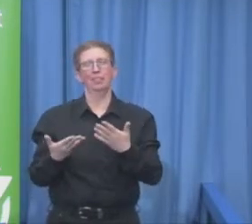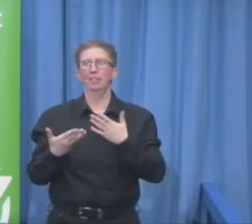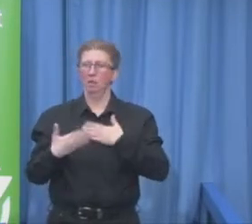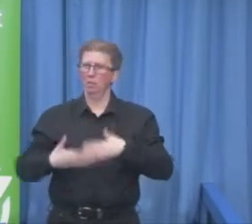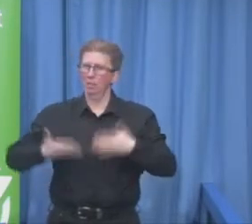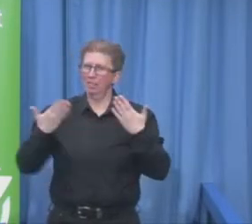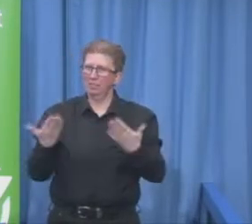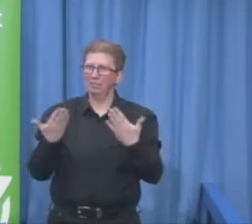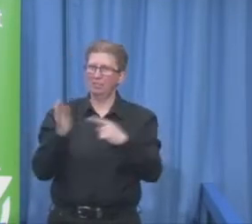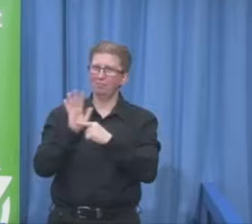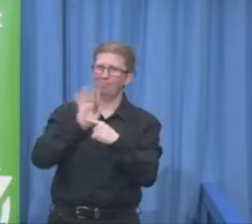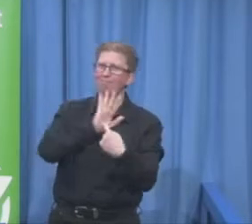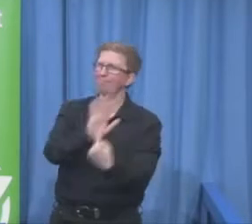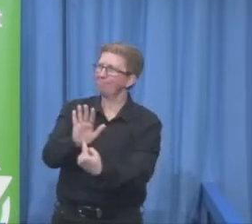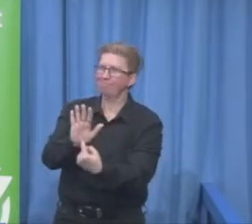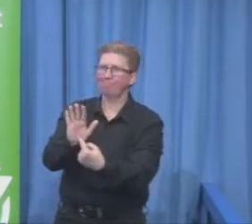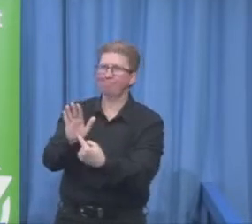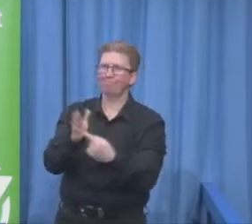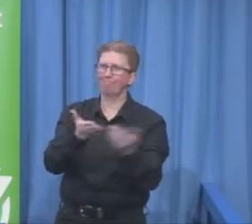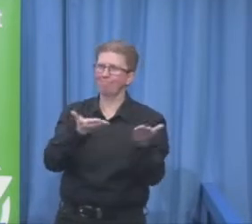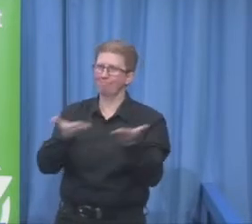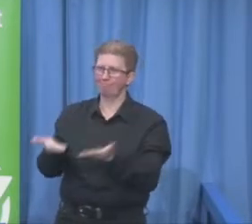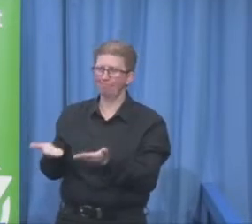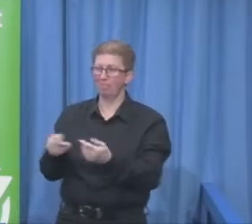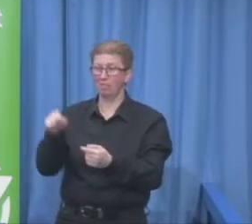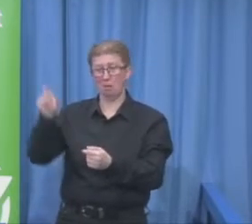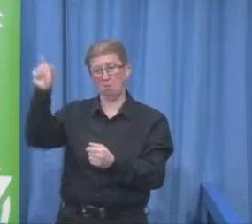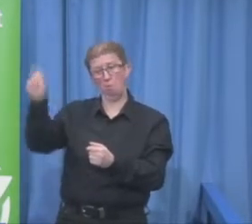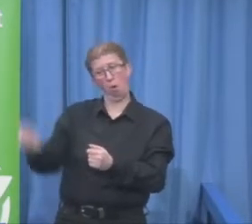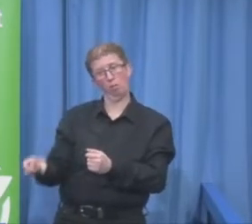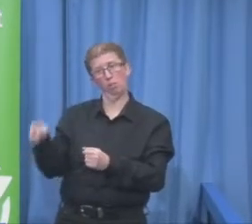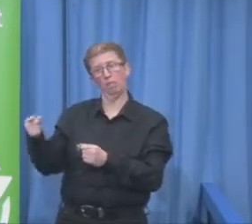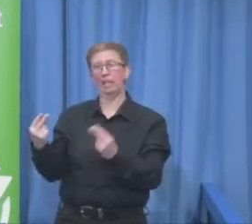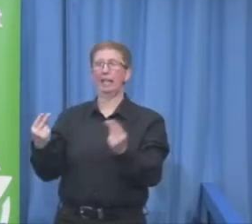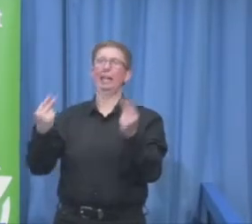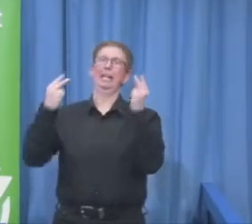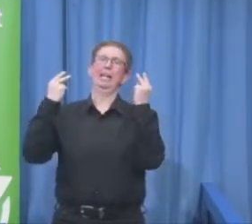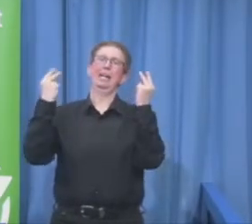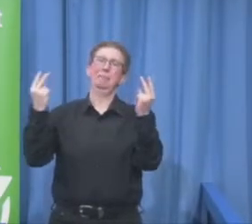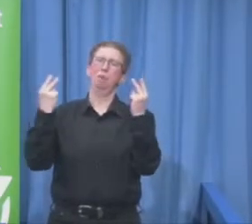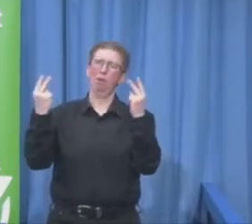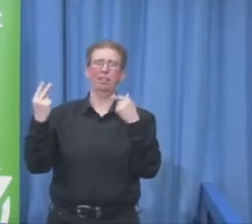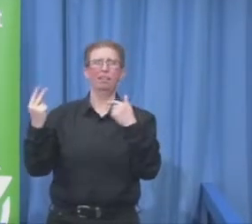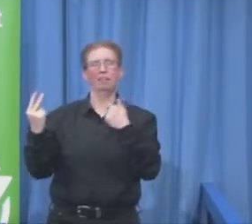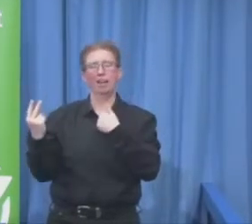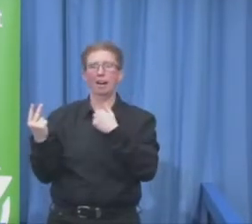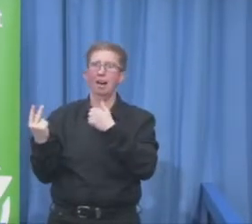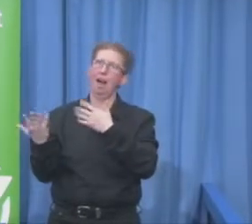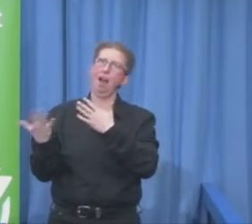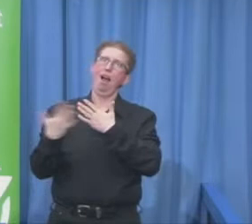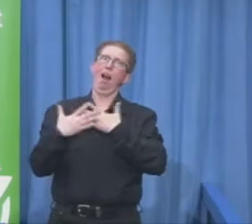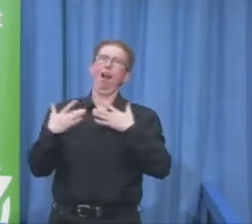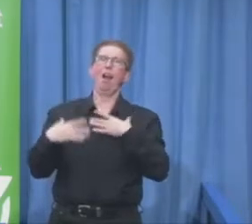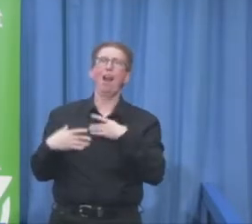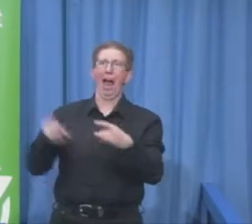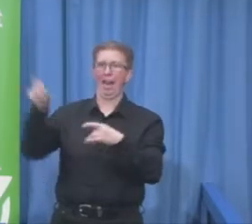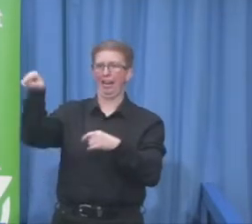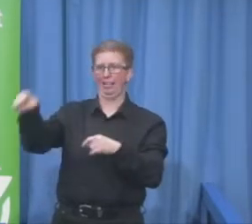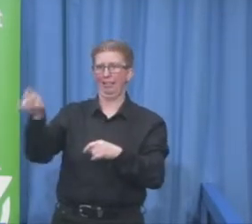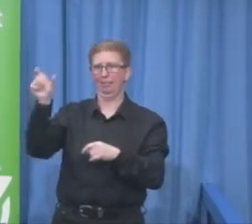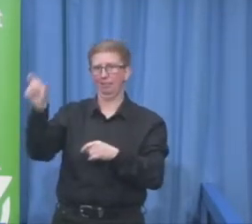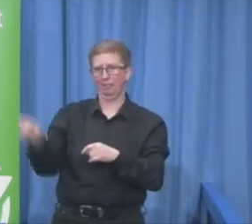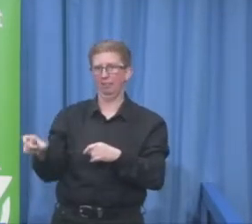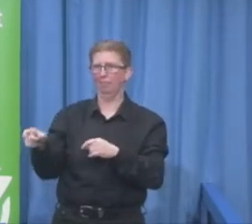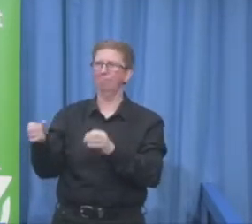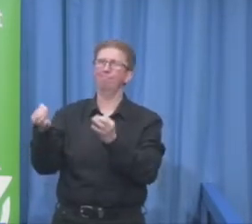point person, because I'm passionate about disability rights, and would love to identify some people who could be corporate sponsors.